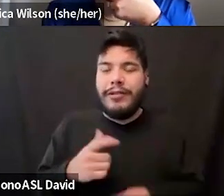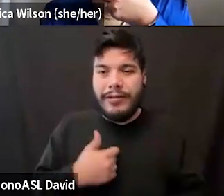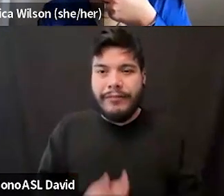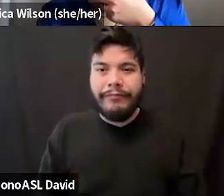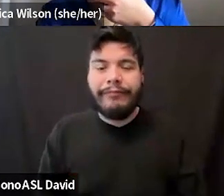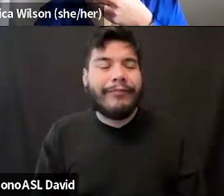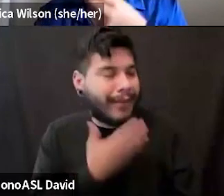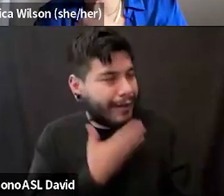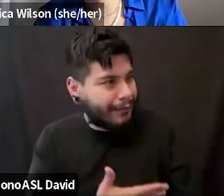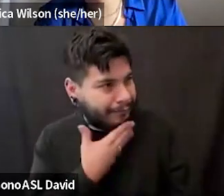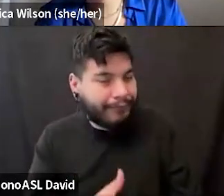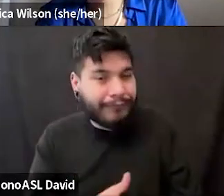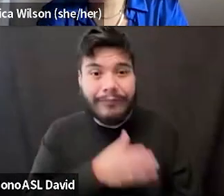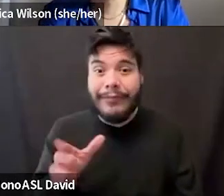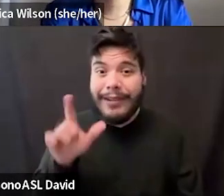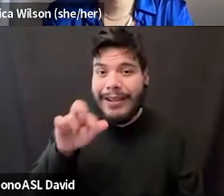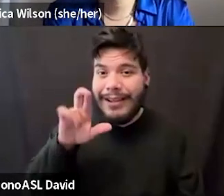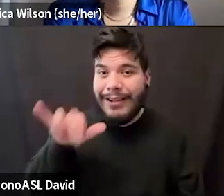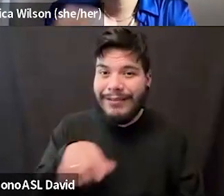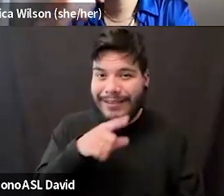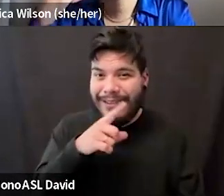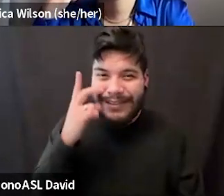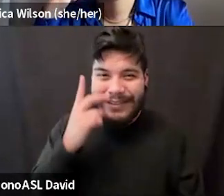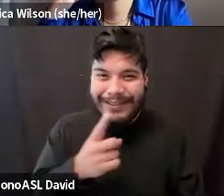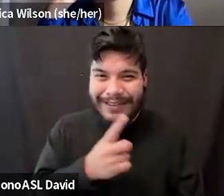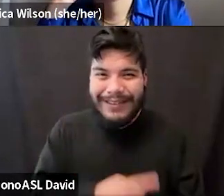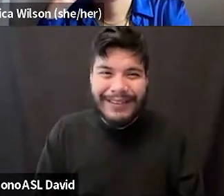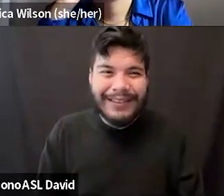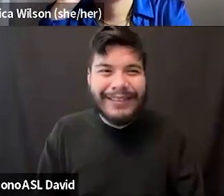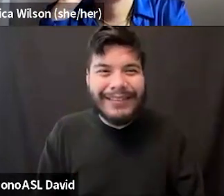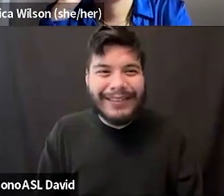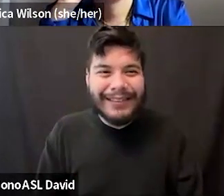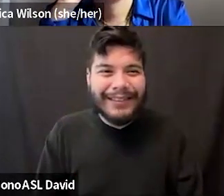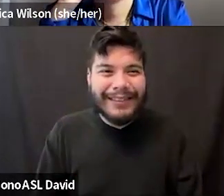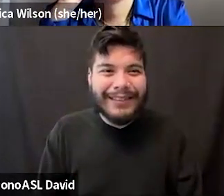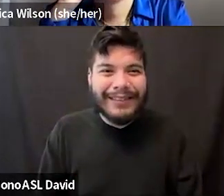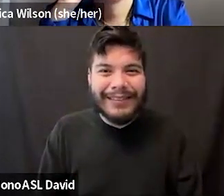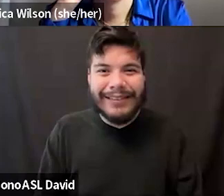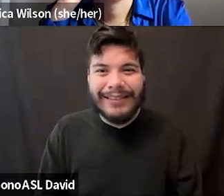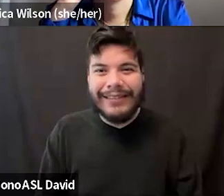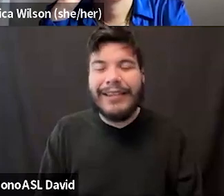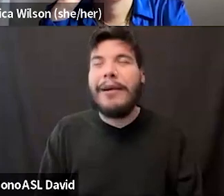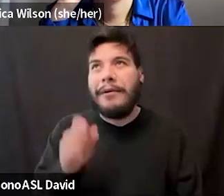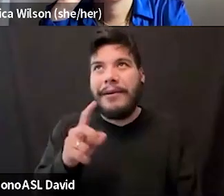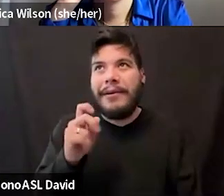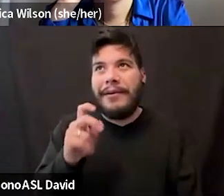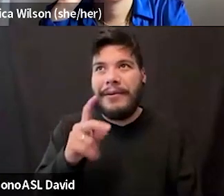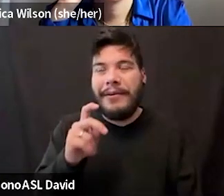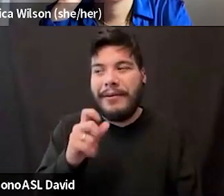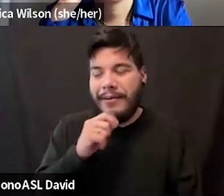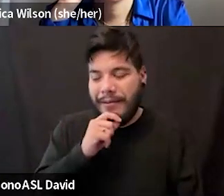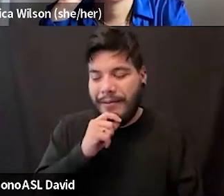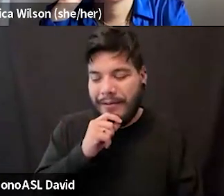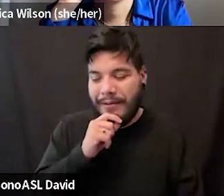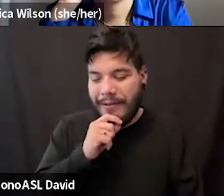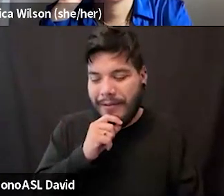Thank you. Larry, I see you next on my, my grid, so I'm going to ask you next. Oh, okay. Uh, I